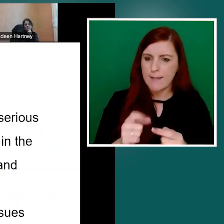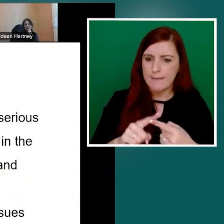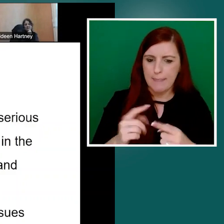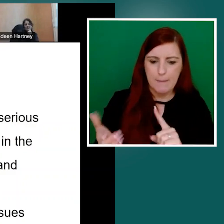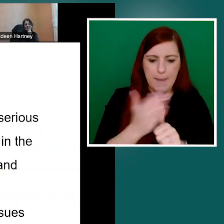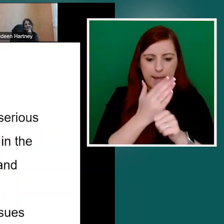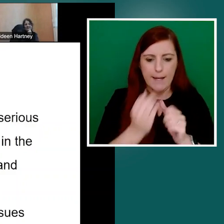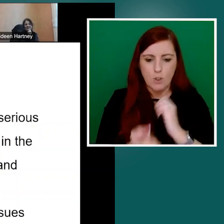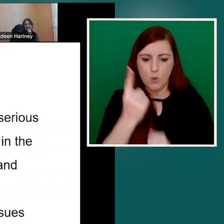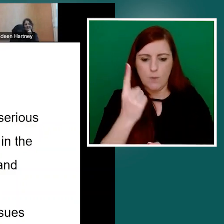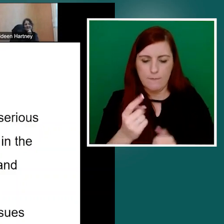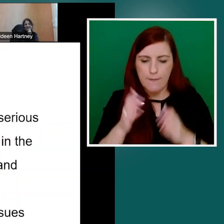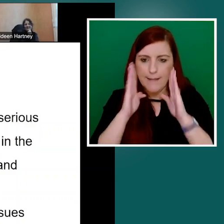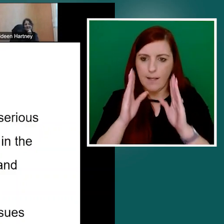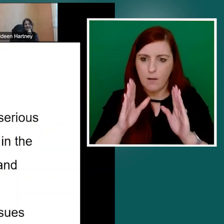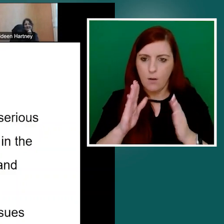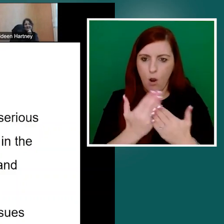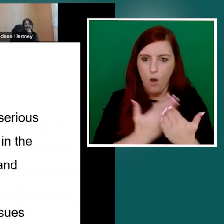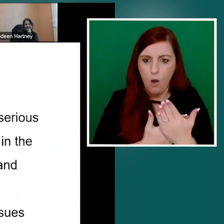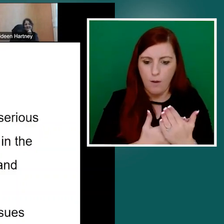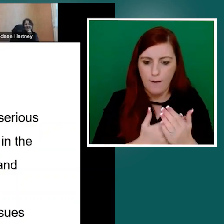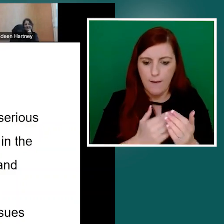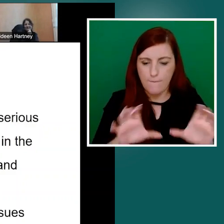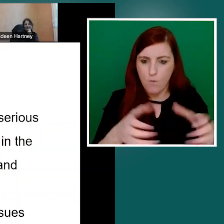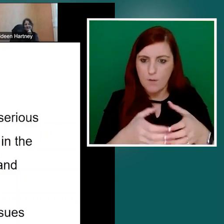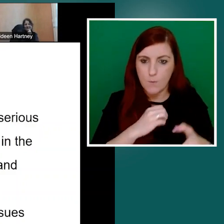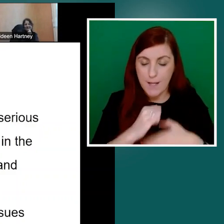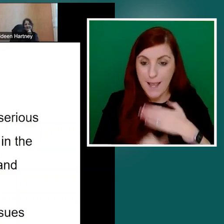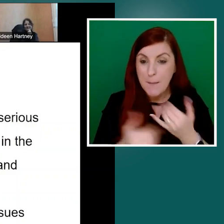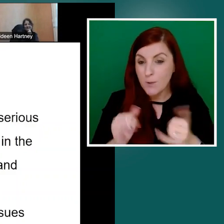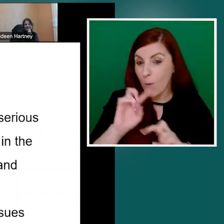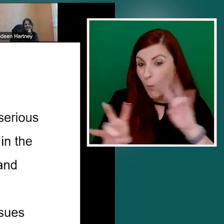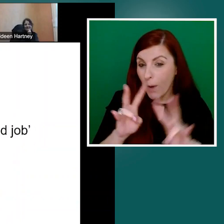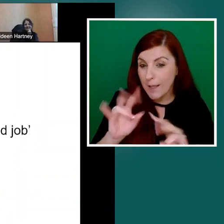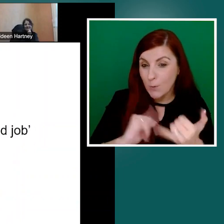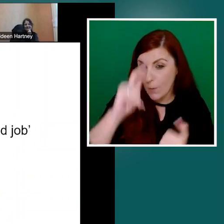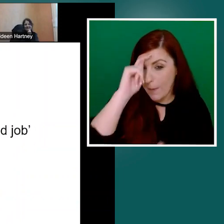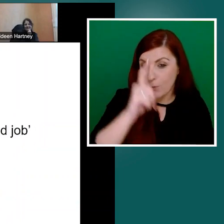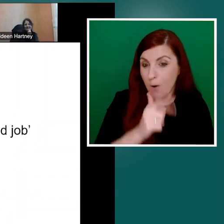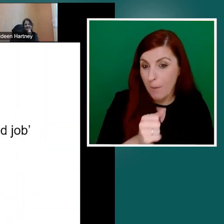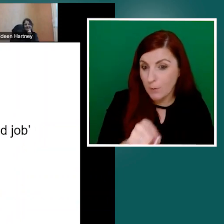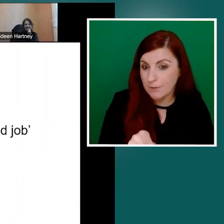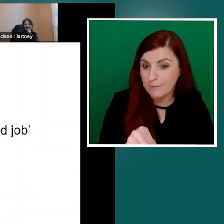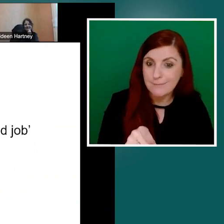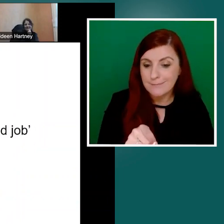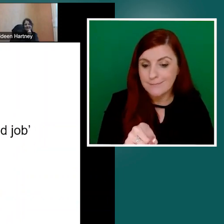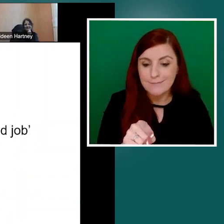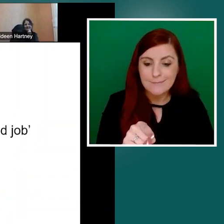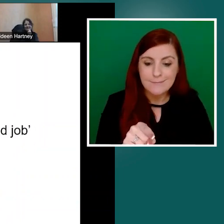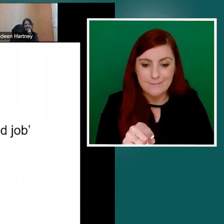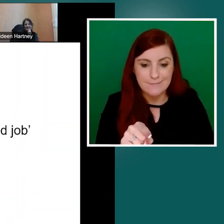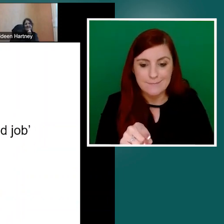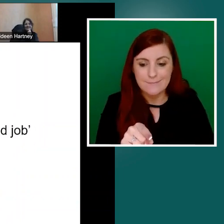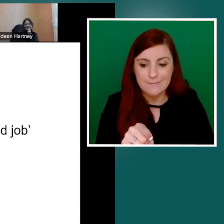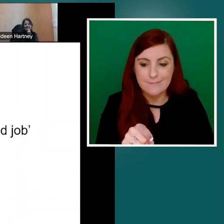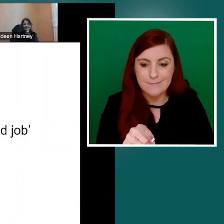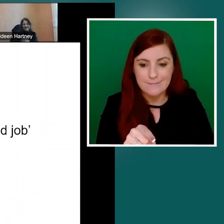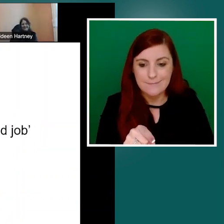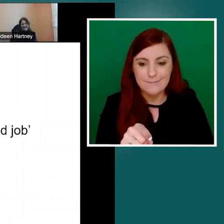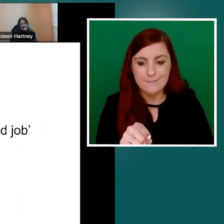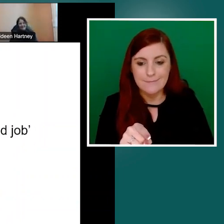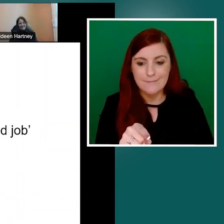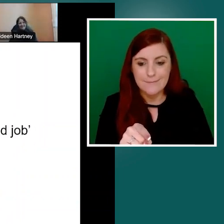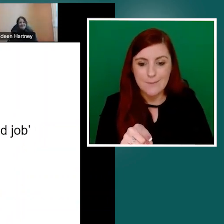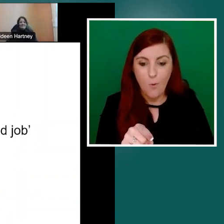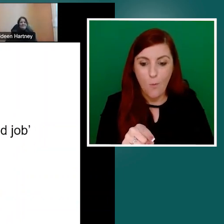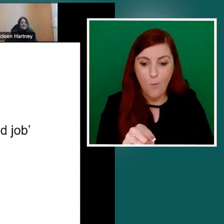you think? Said then the plain language version of that. Next slide, please. He wasn't doing a good job.